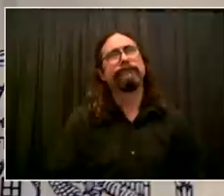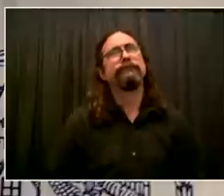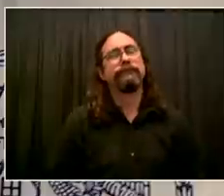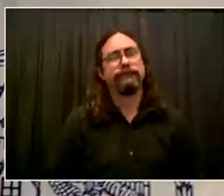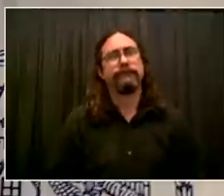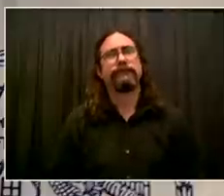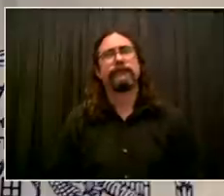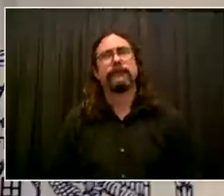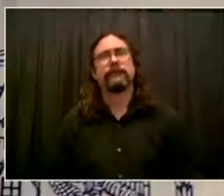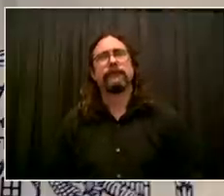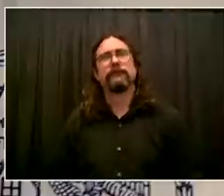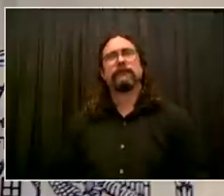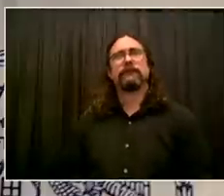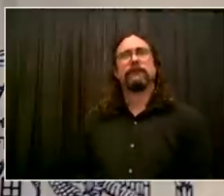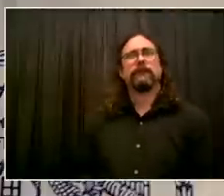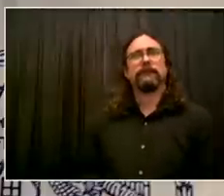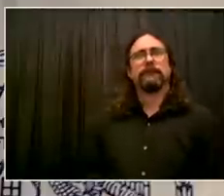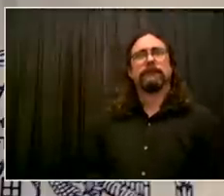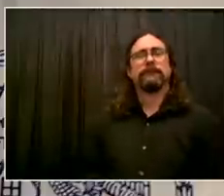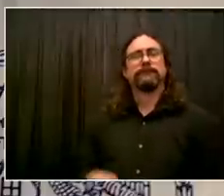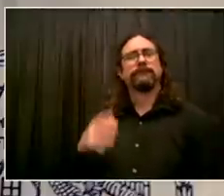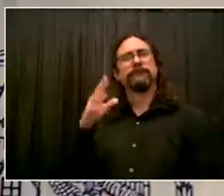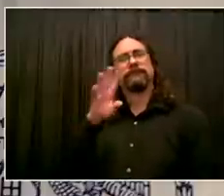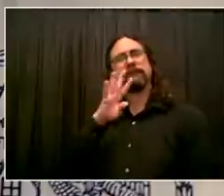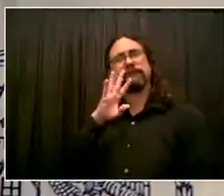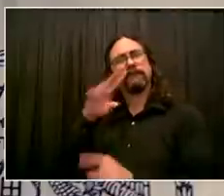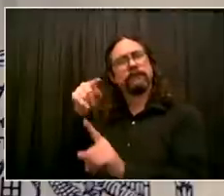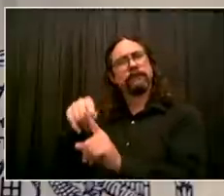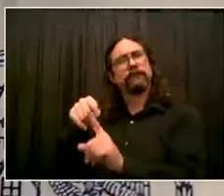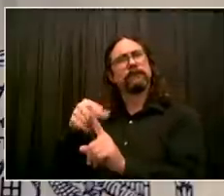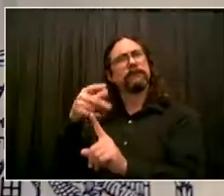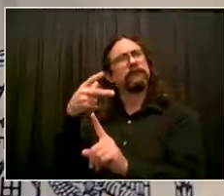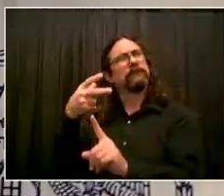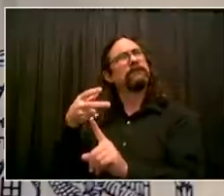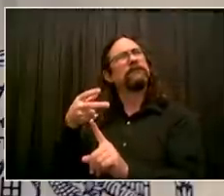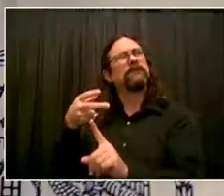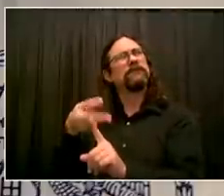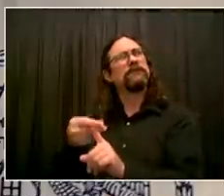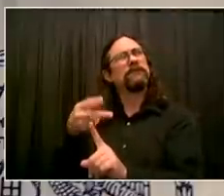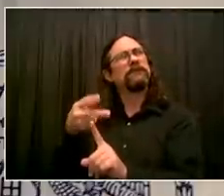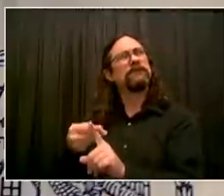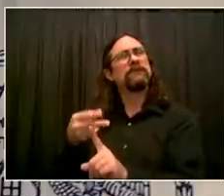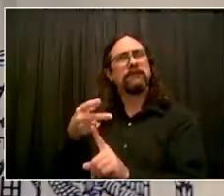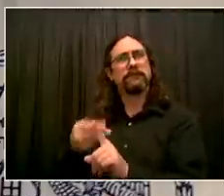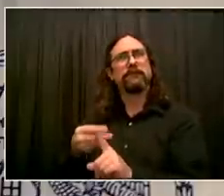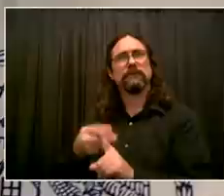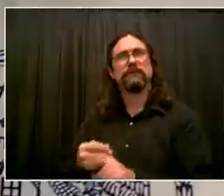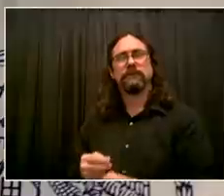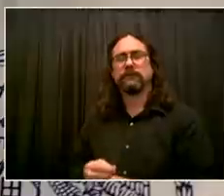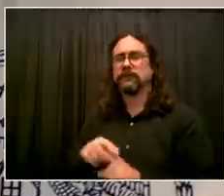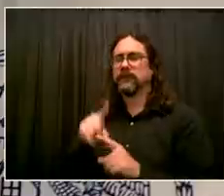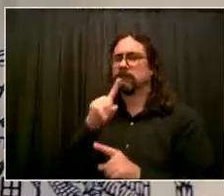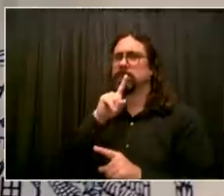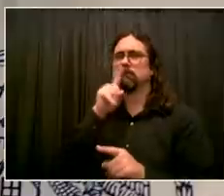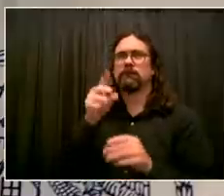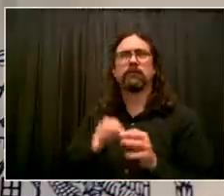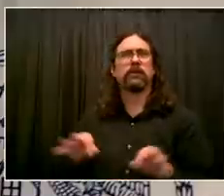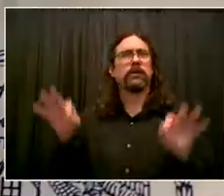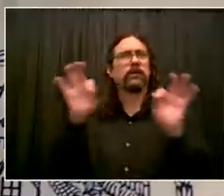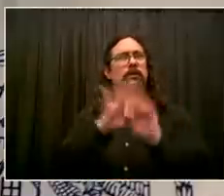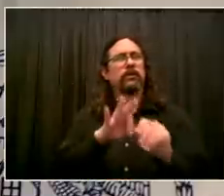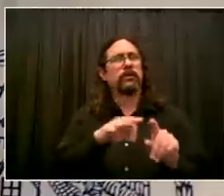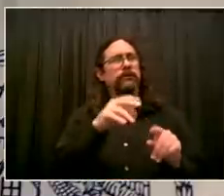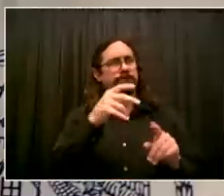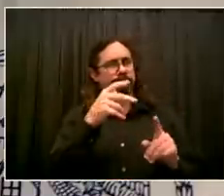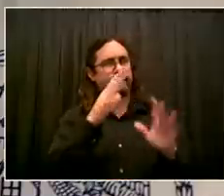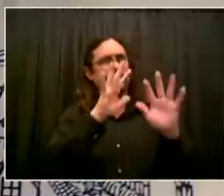time, we have to address also every day, that's the climate crisis. And we know the climate crisis demands of us a lot of